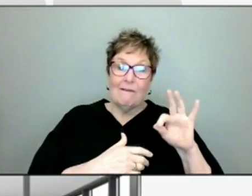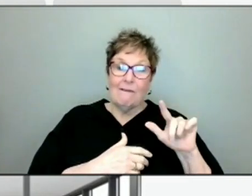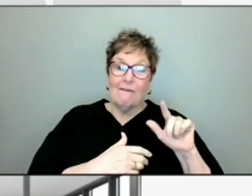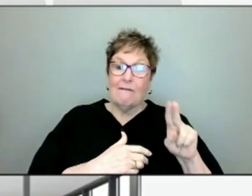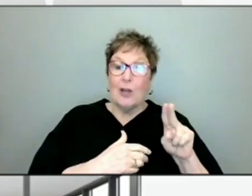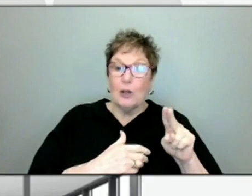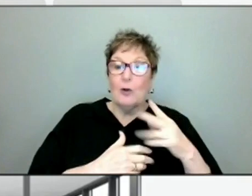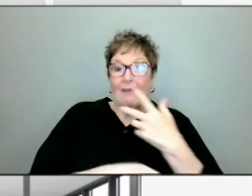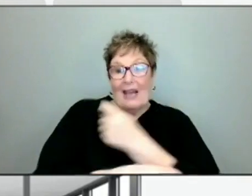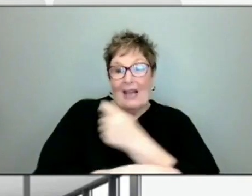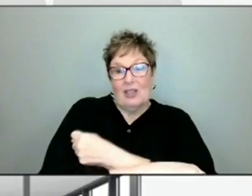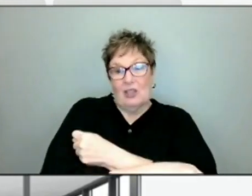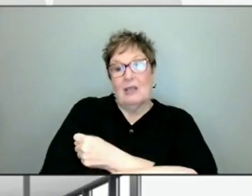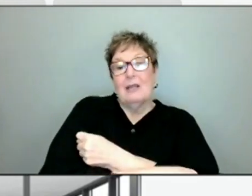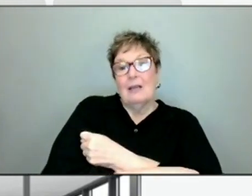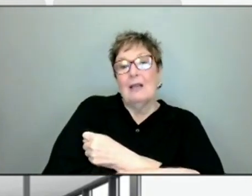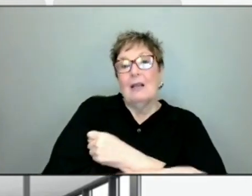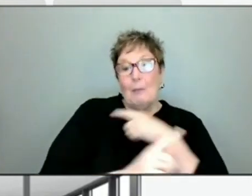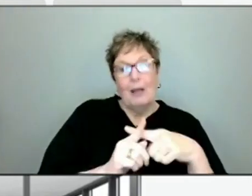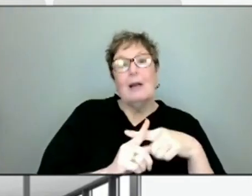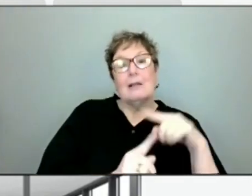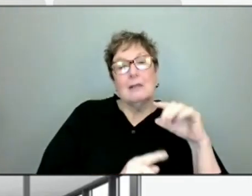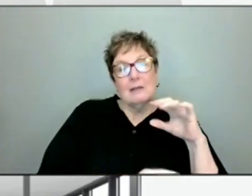well as the COVID vaccine.